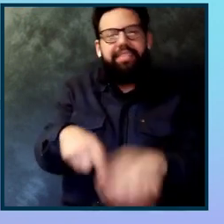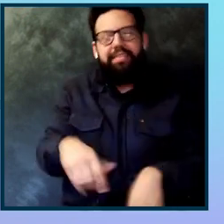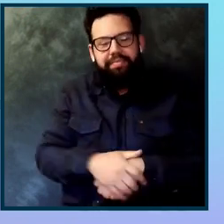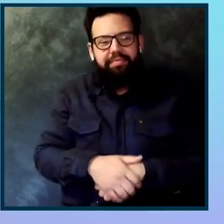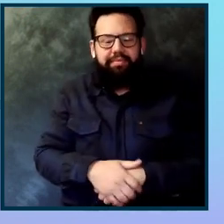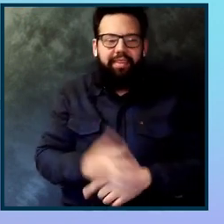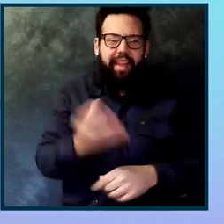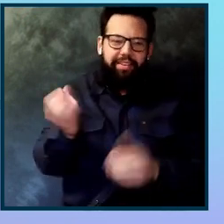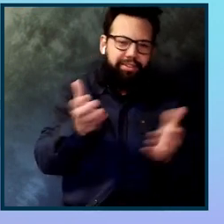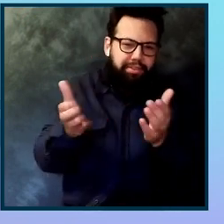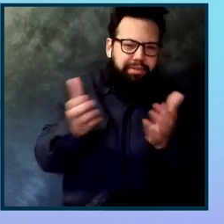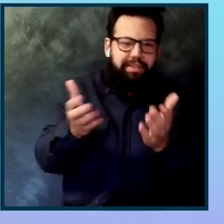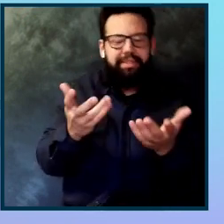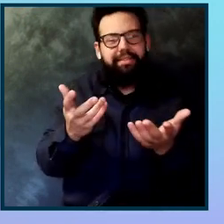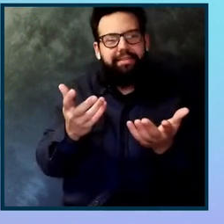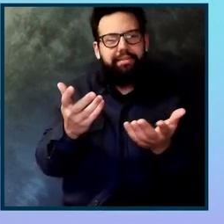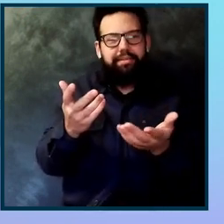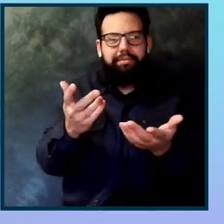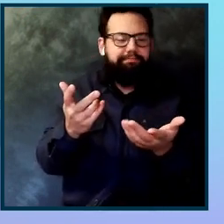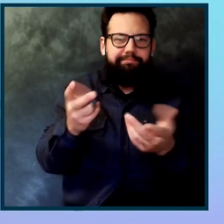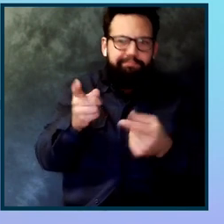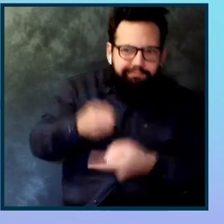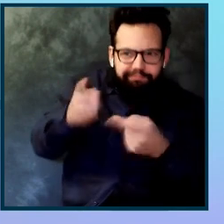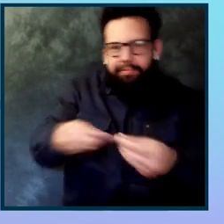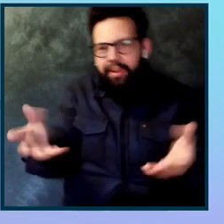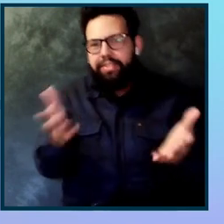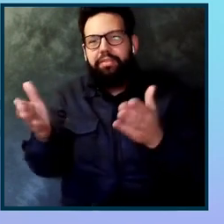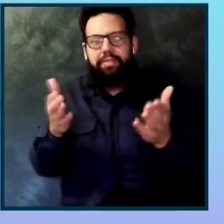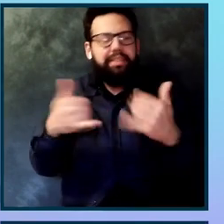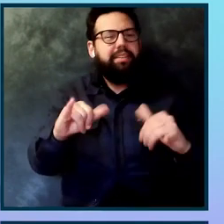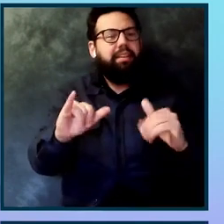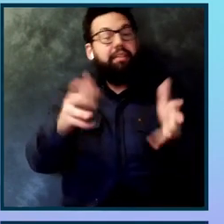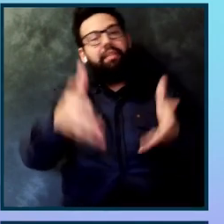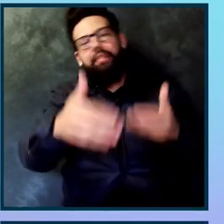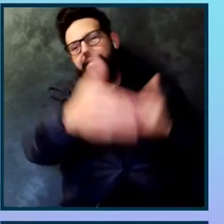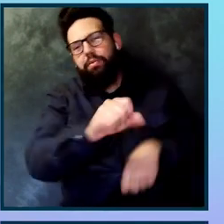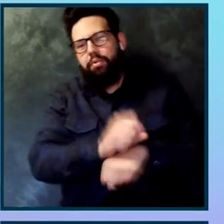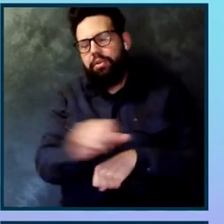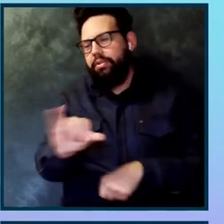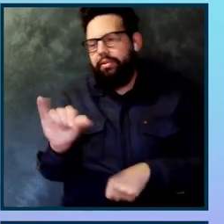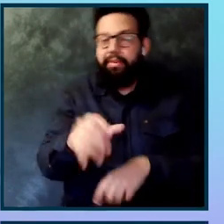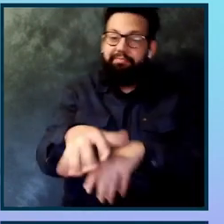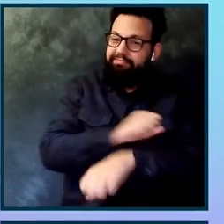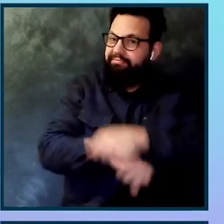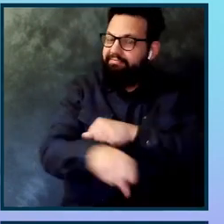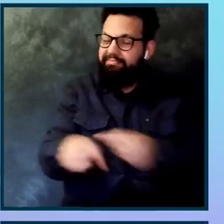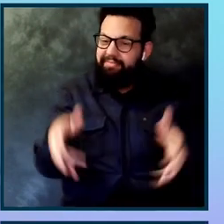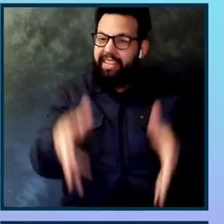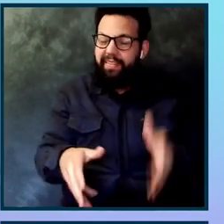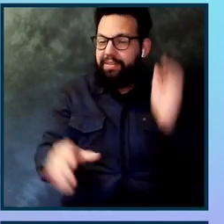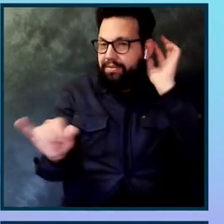So we still have significant work to do. So we continue to roll up our sleeves. We're focused on